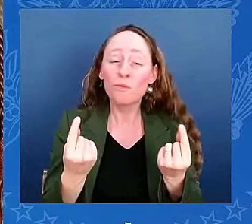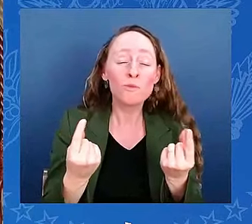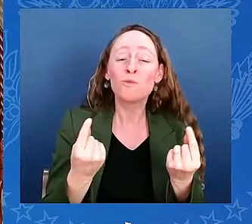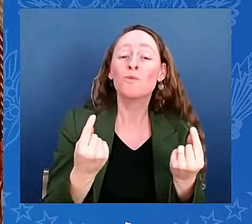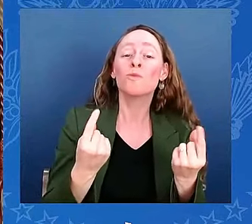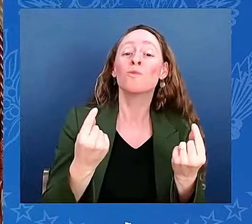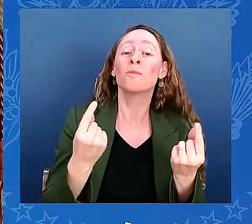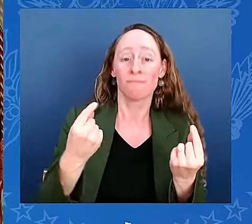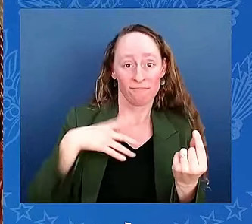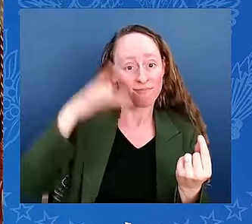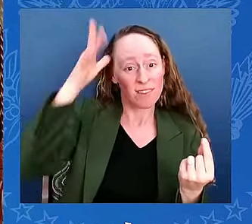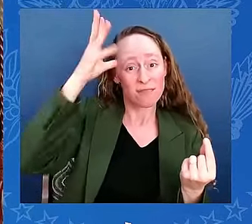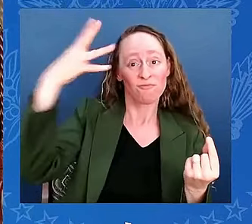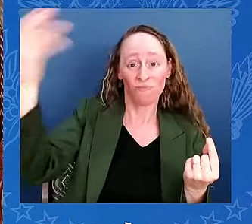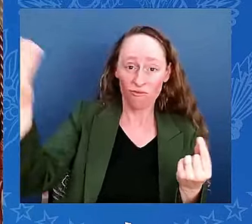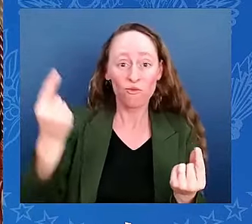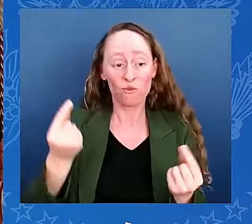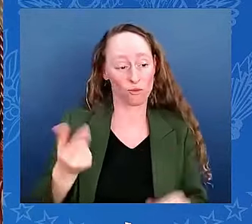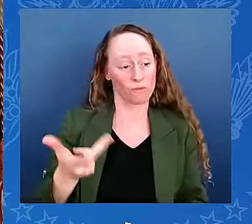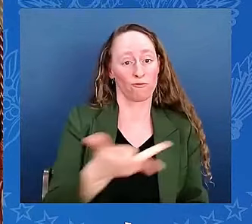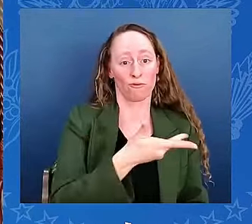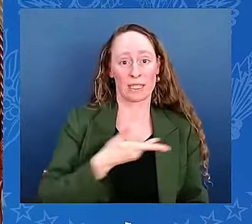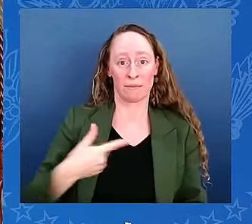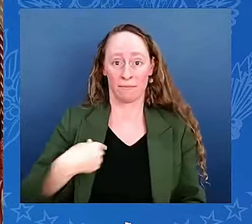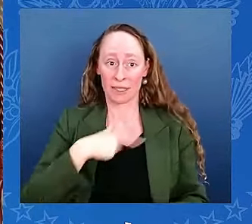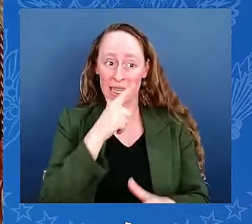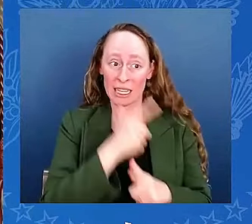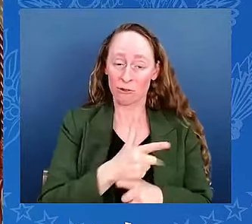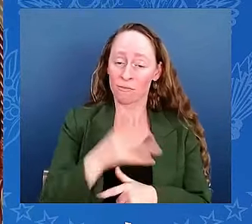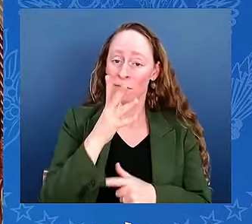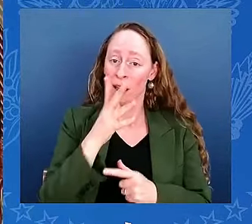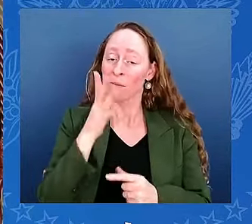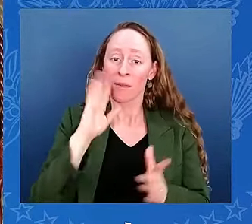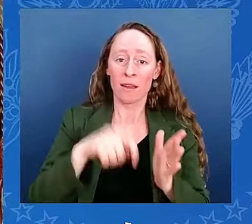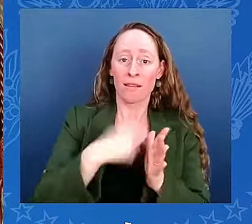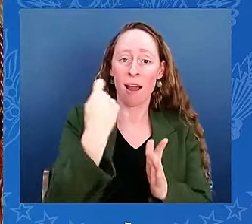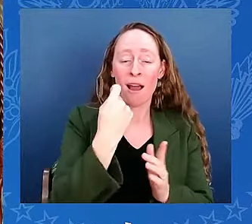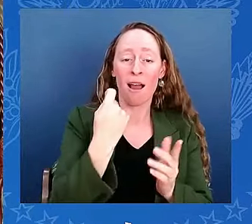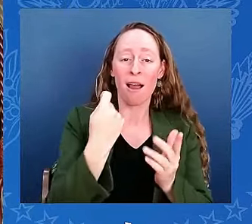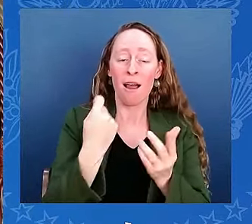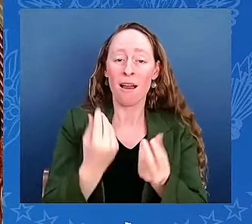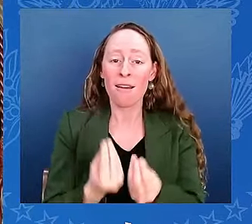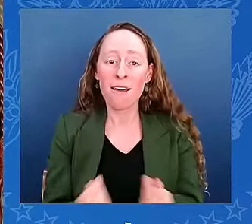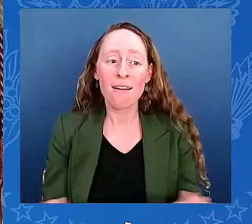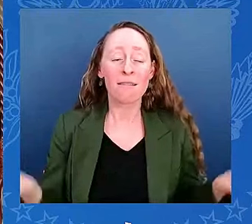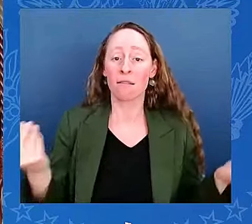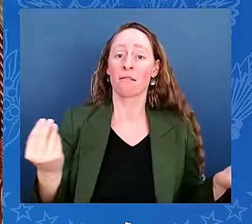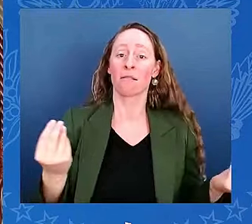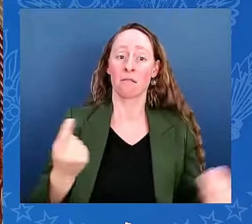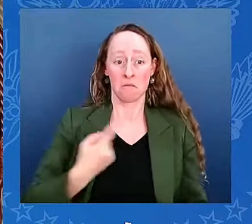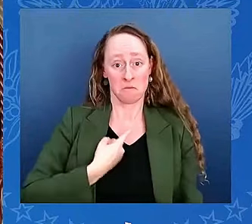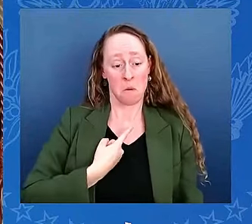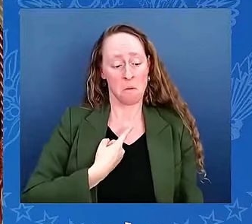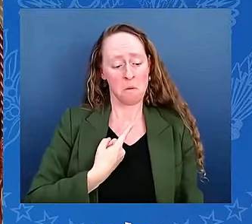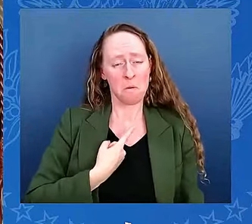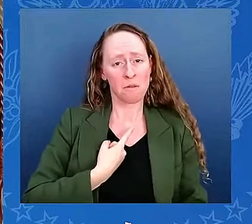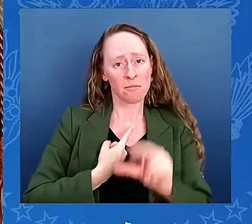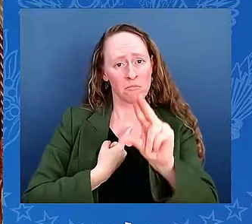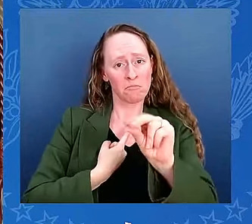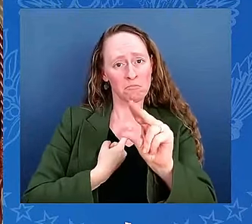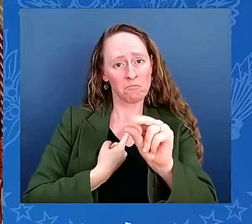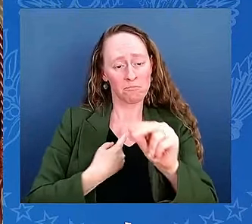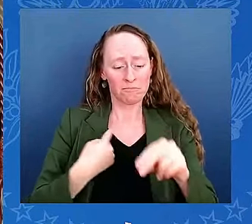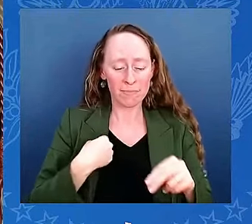By doing that she reminded us that we were never alone. That an unwavering source of light was always around us and within